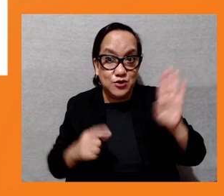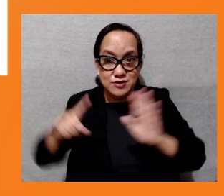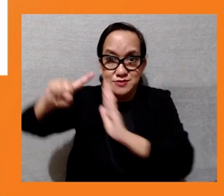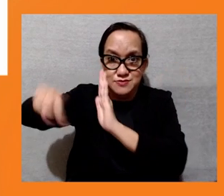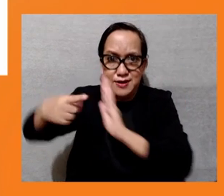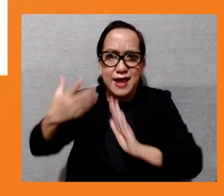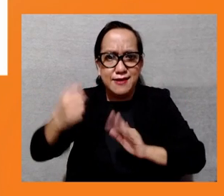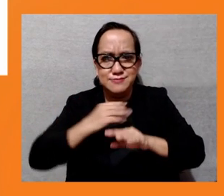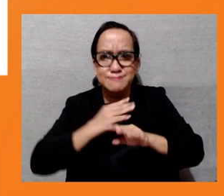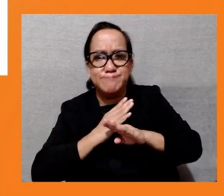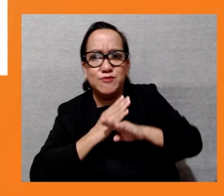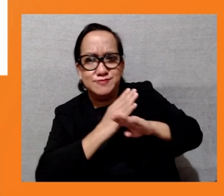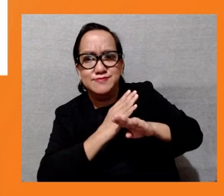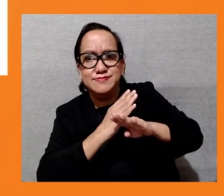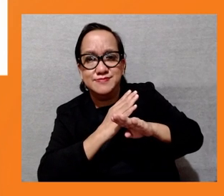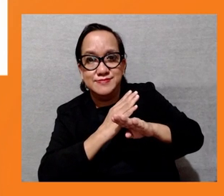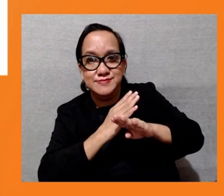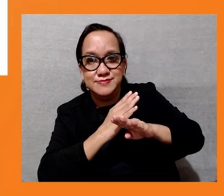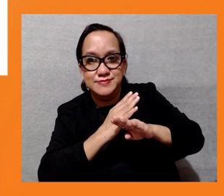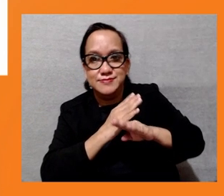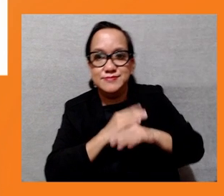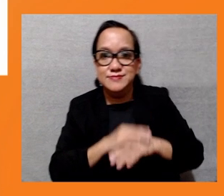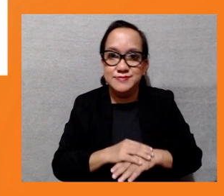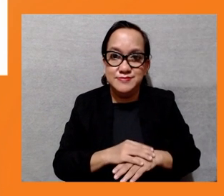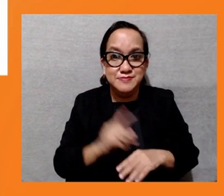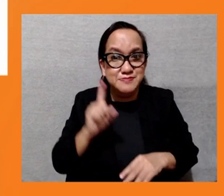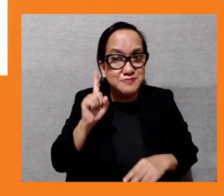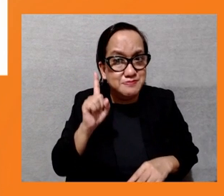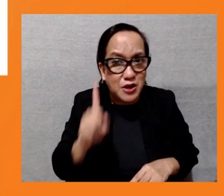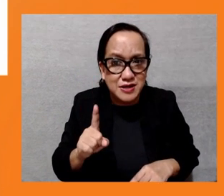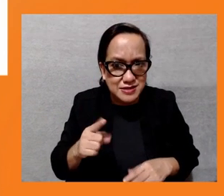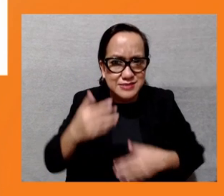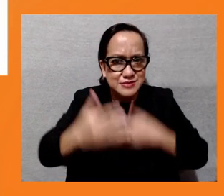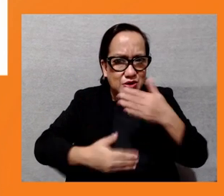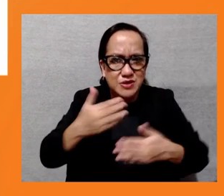process is still very, very old one. And also there's no